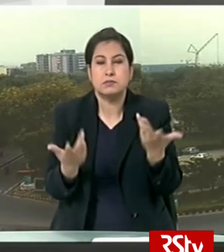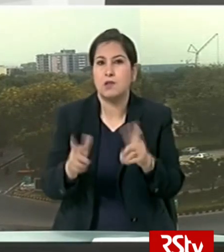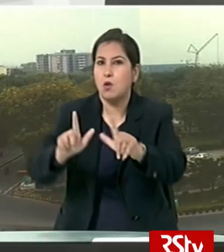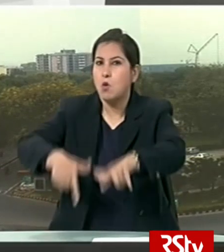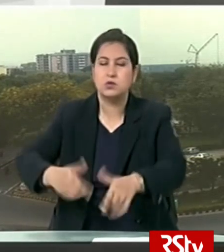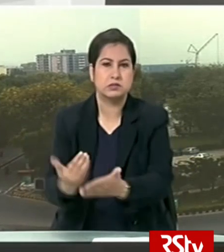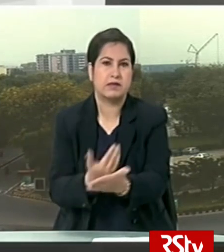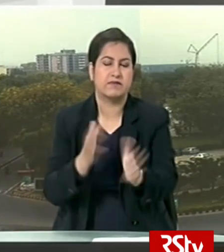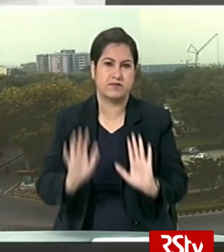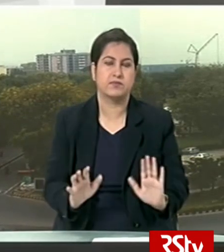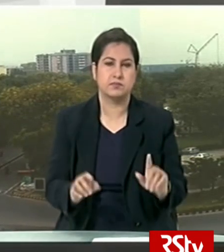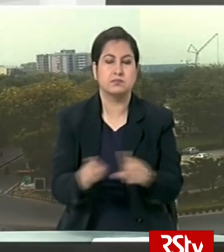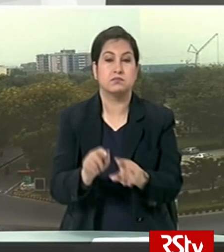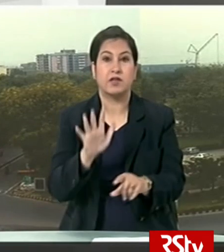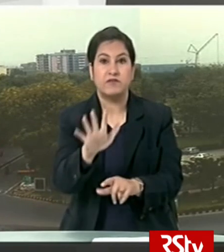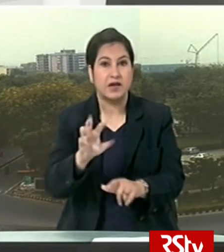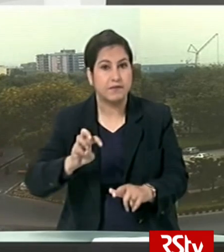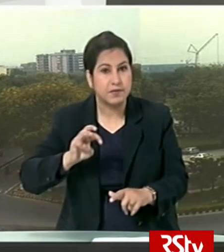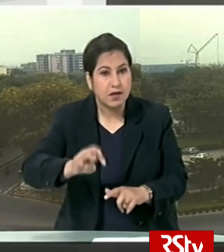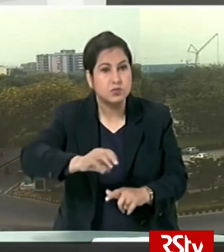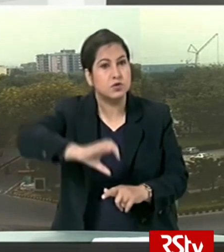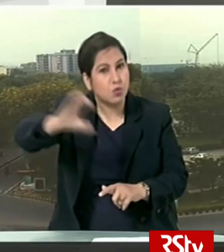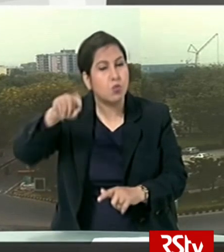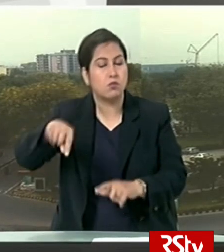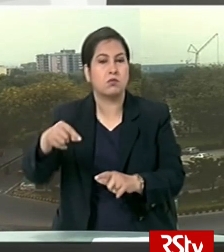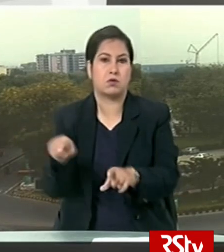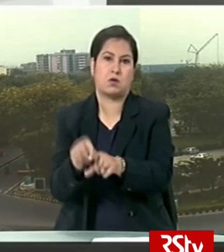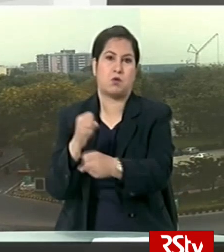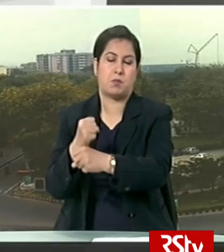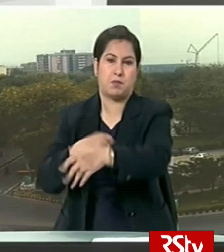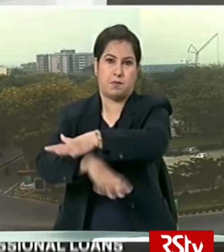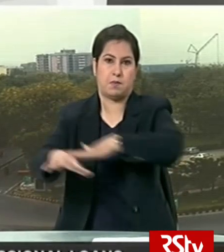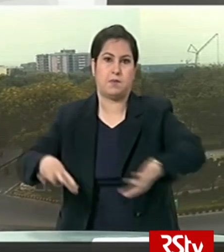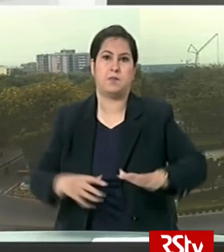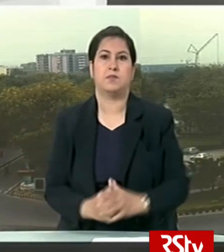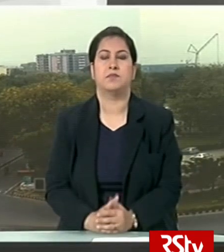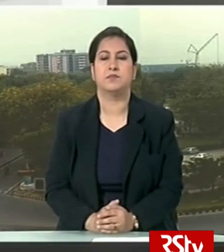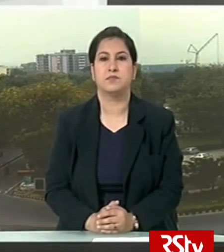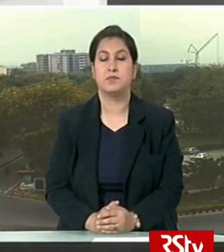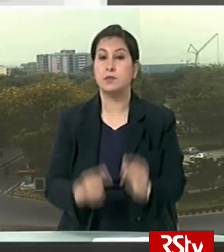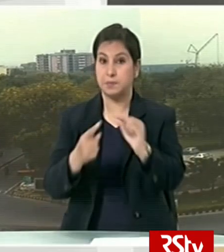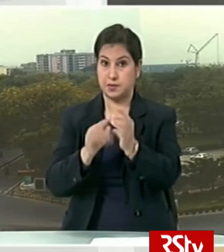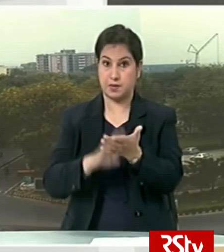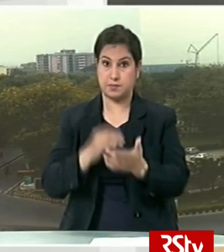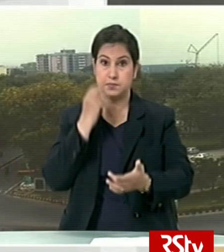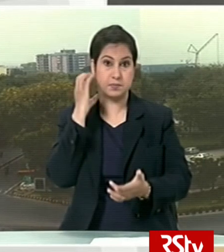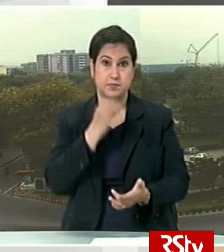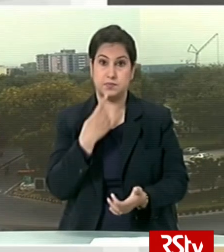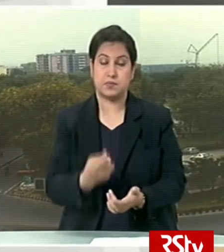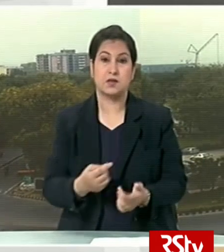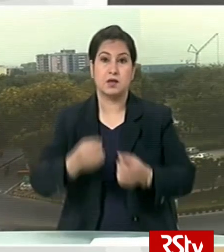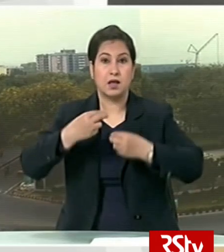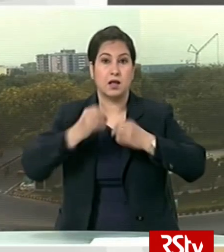provision of 5,000 crores will be made by the government the Prime Minister hailed the